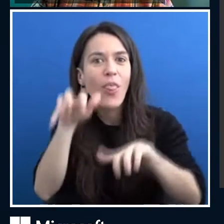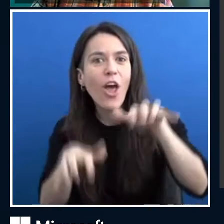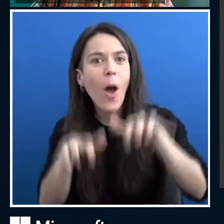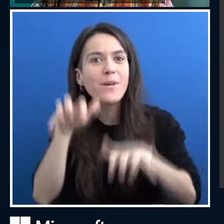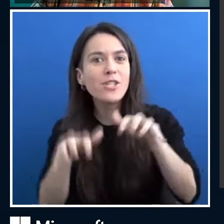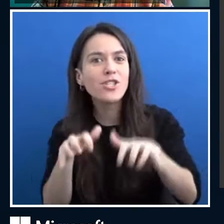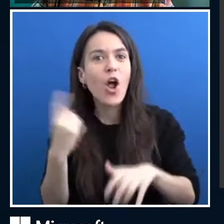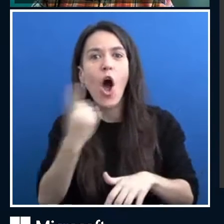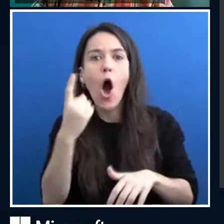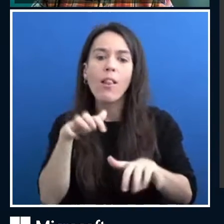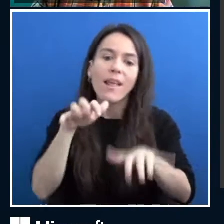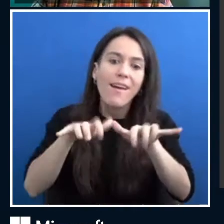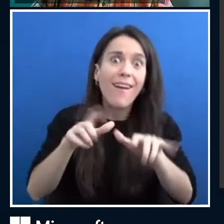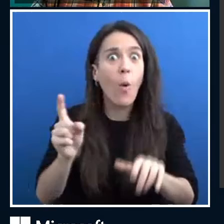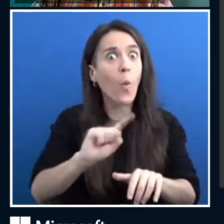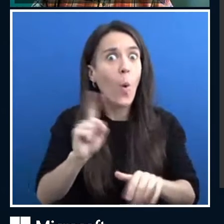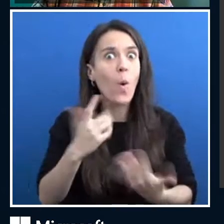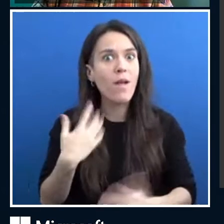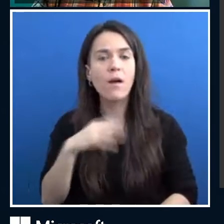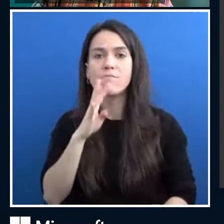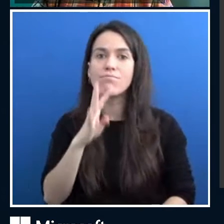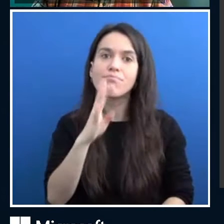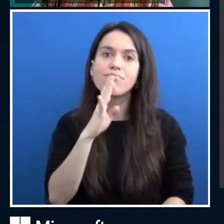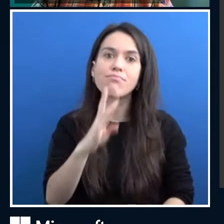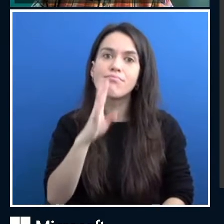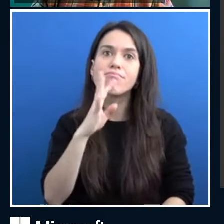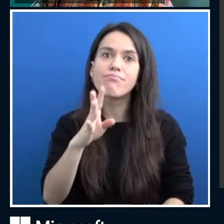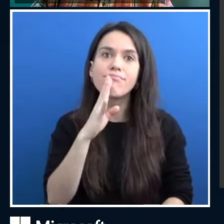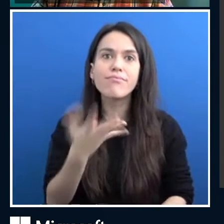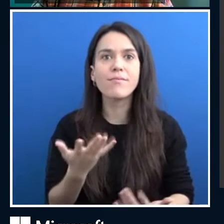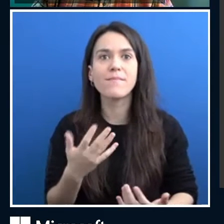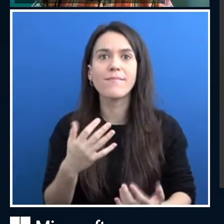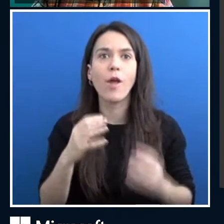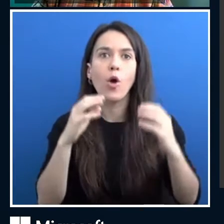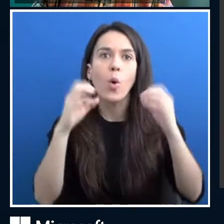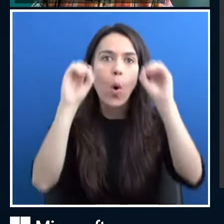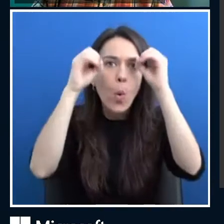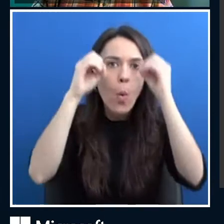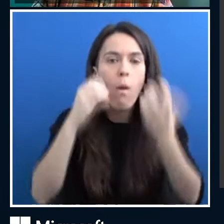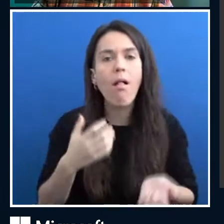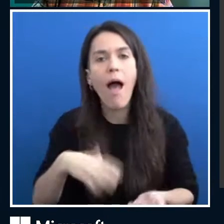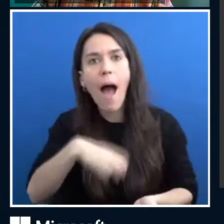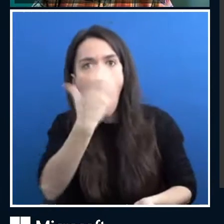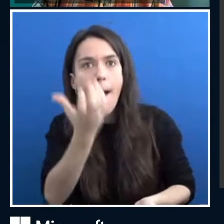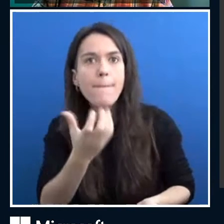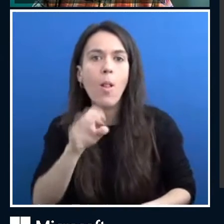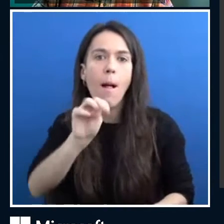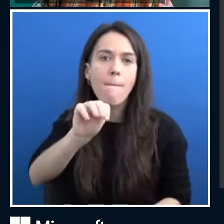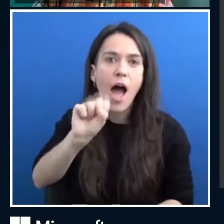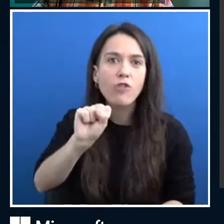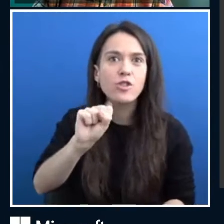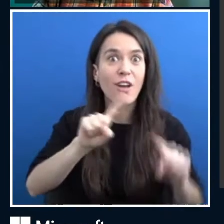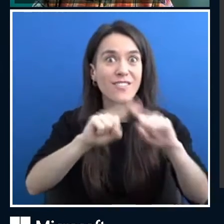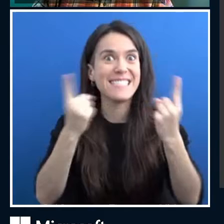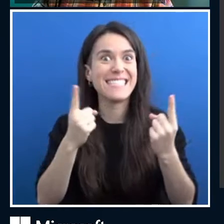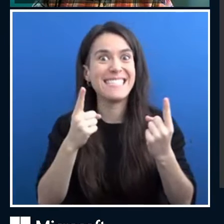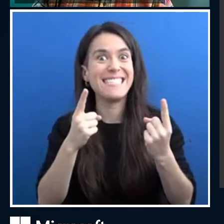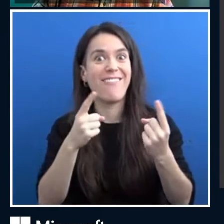keyboard. And so all the voice assistants from Google, Apple, Microsoft, etc, really started to hit the market.